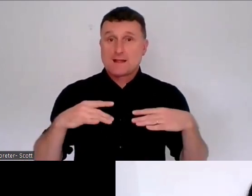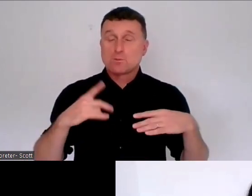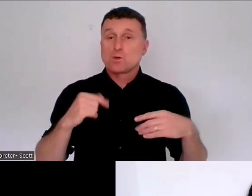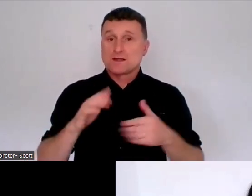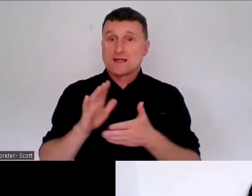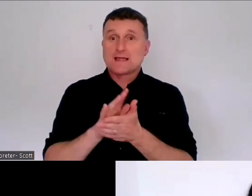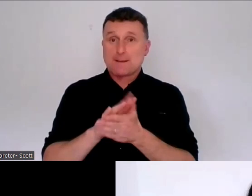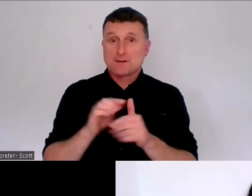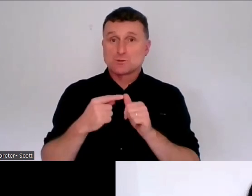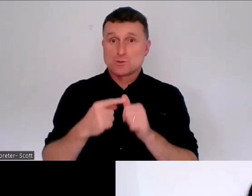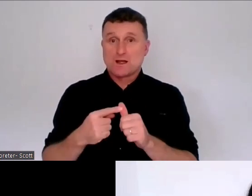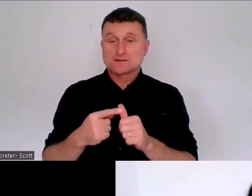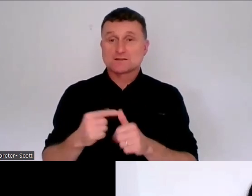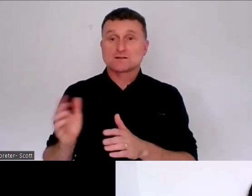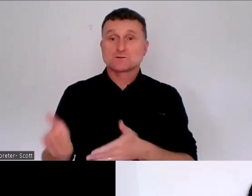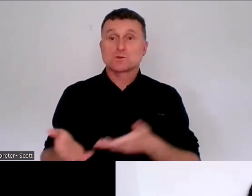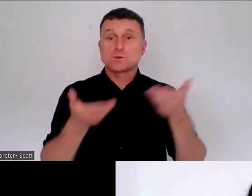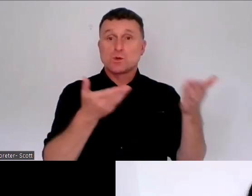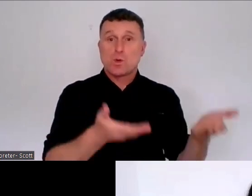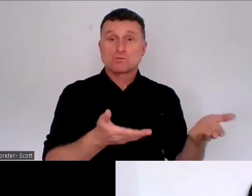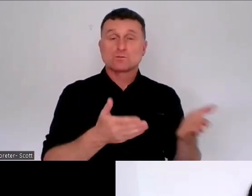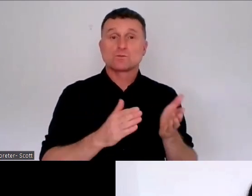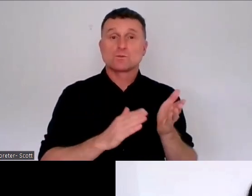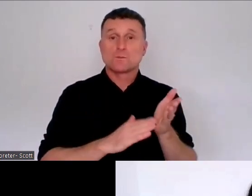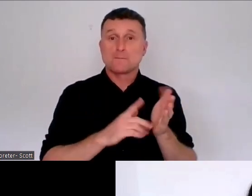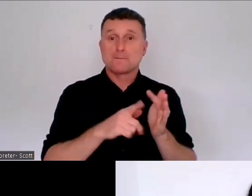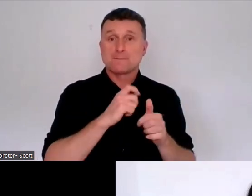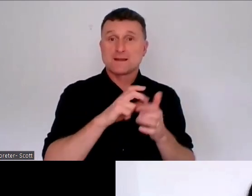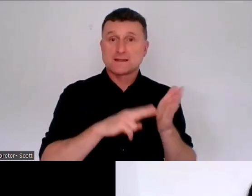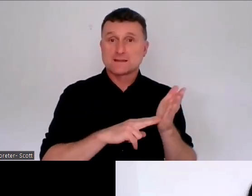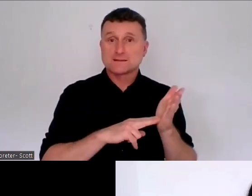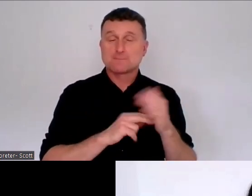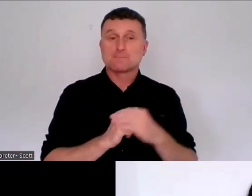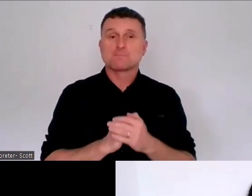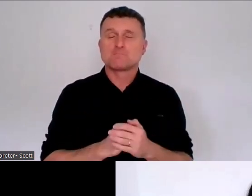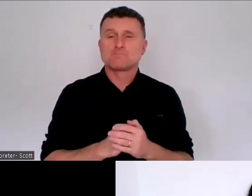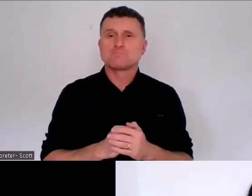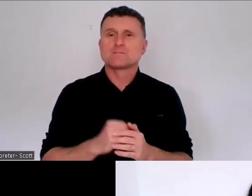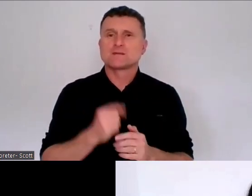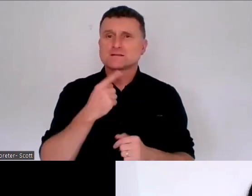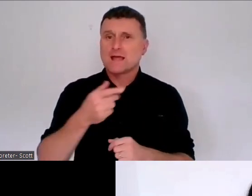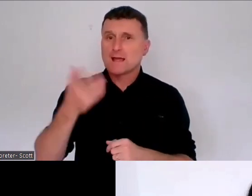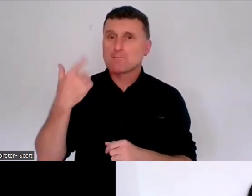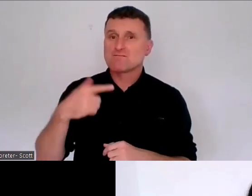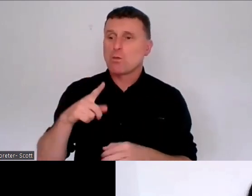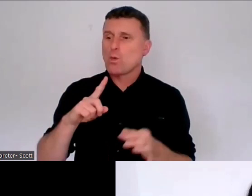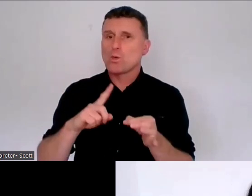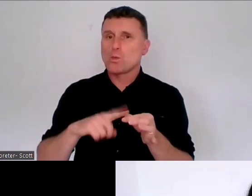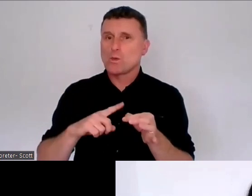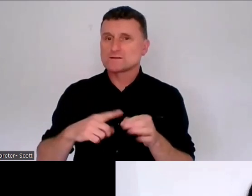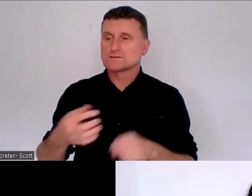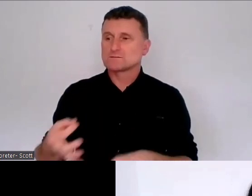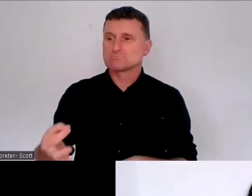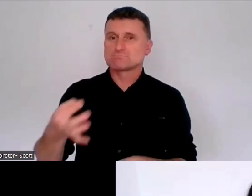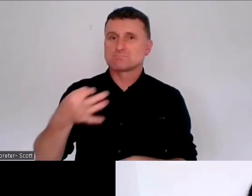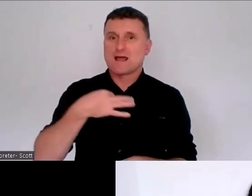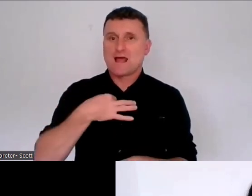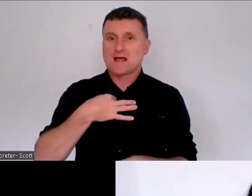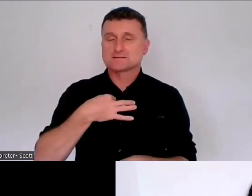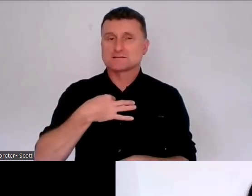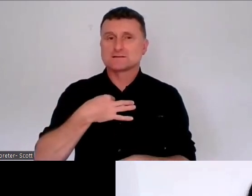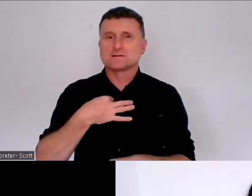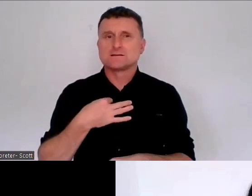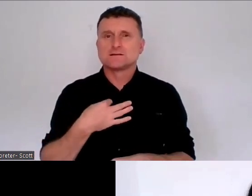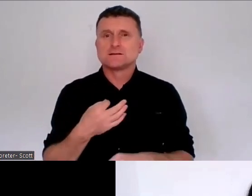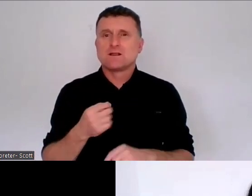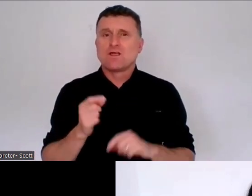start? Yes, I'll kick it off. So we had a question sent through in advance, which was, will